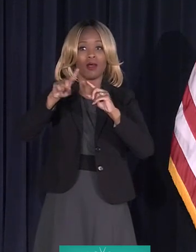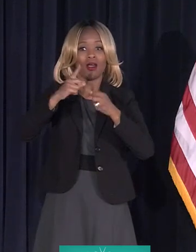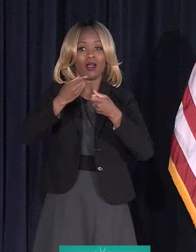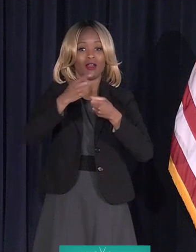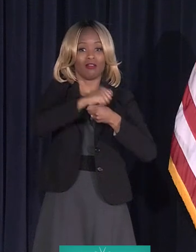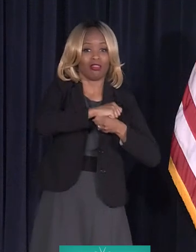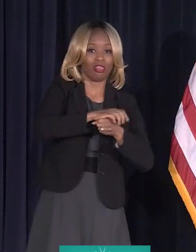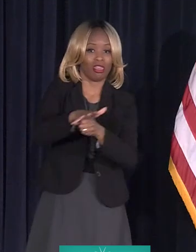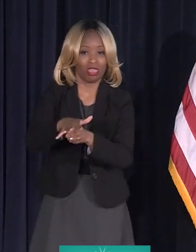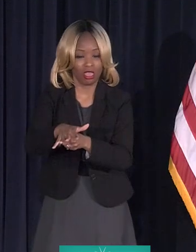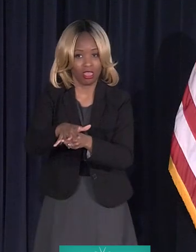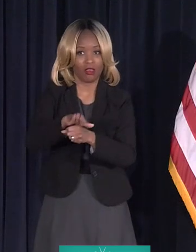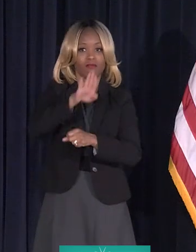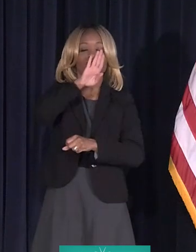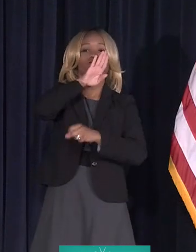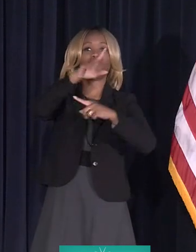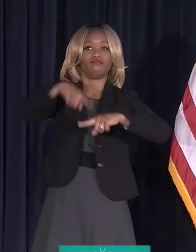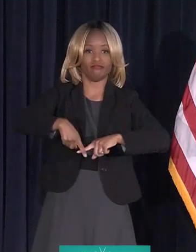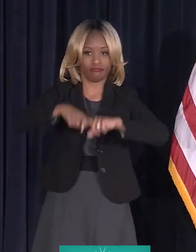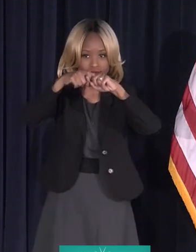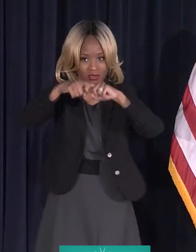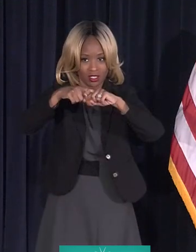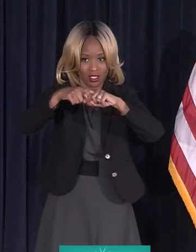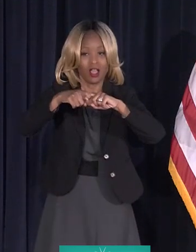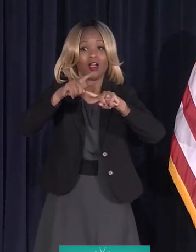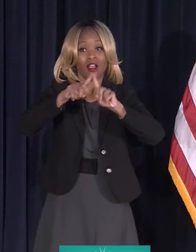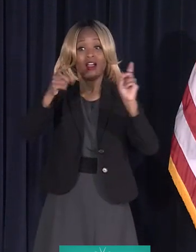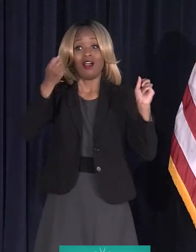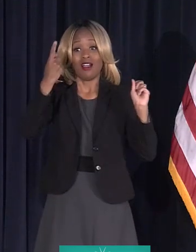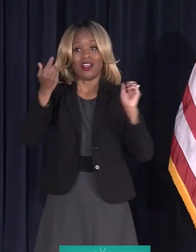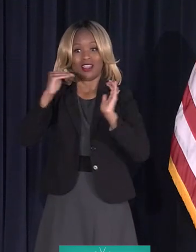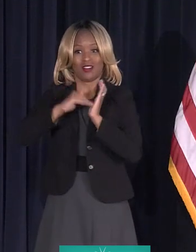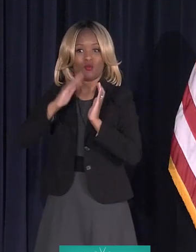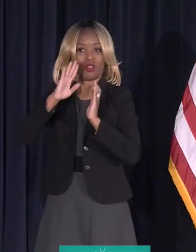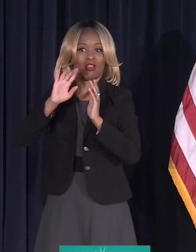but we will be relaunching this series virtually during the fall.